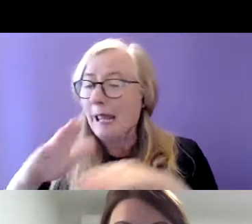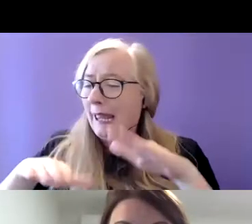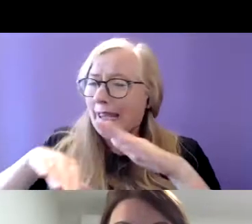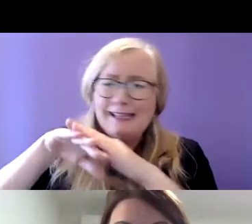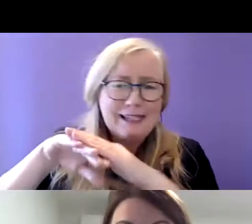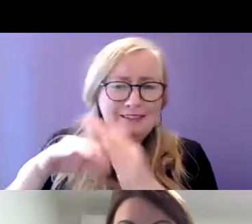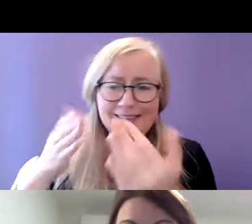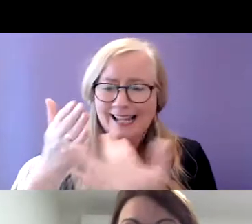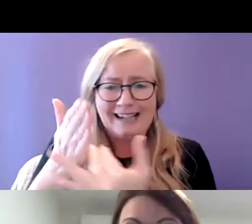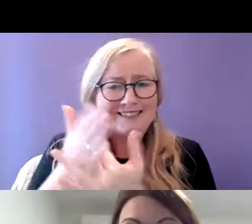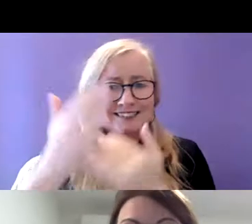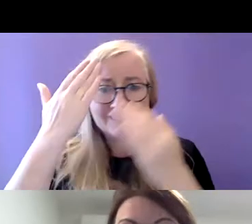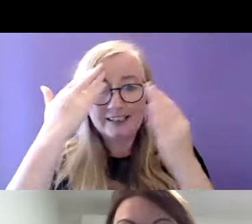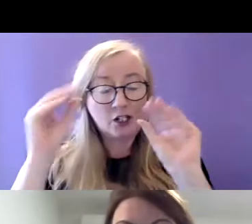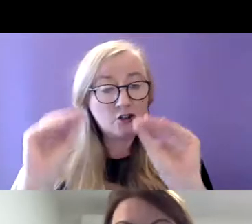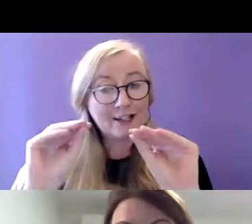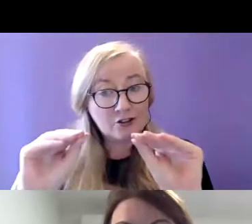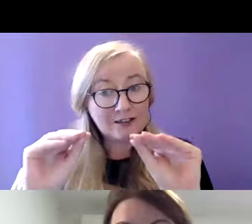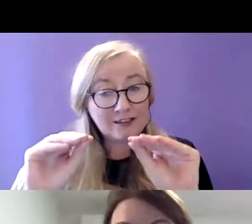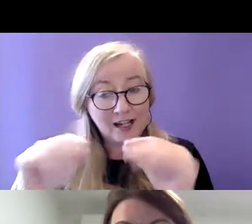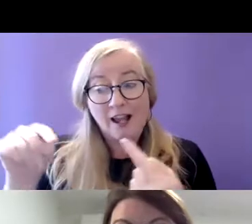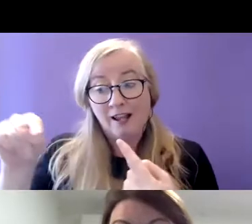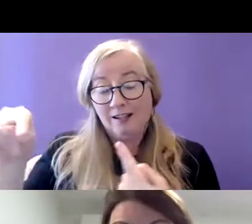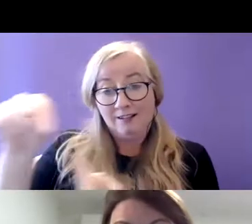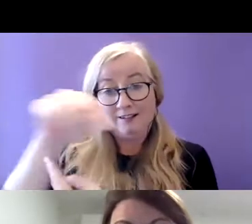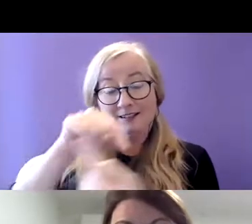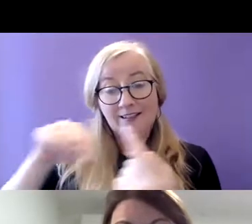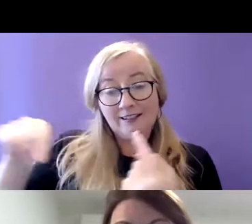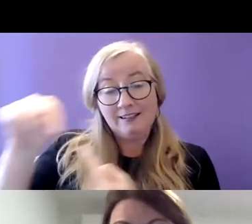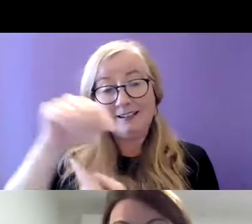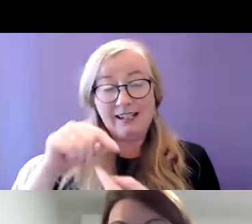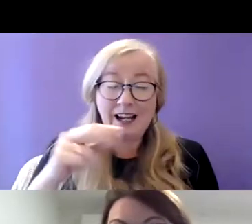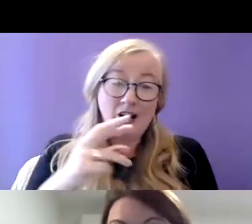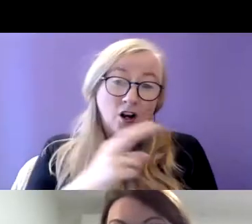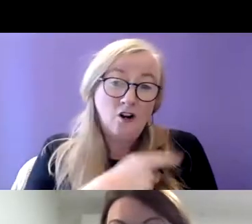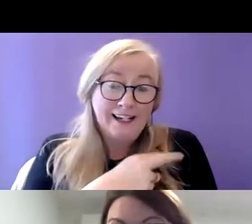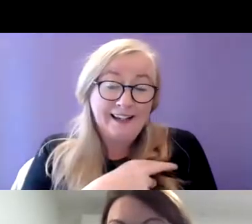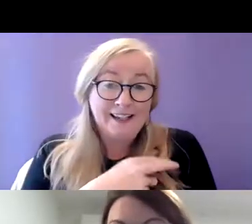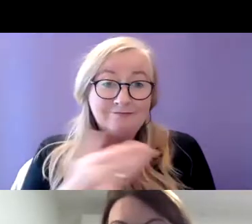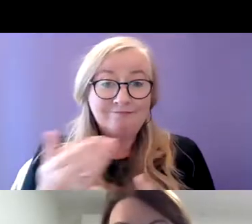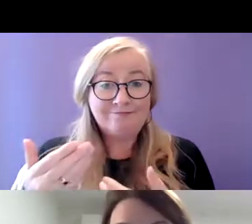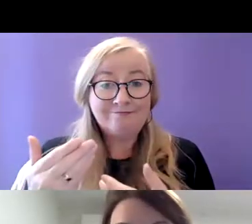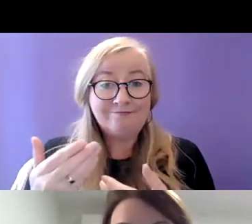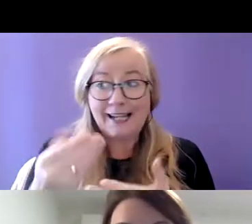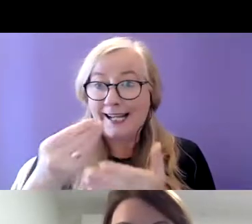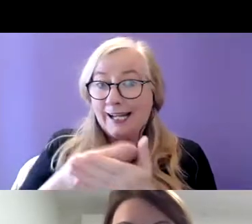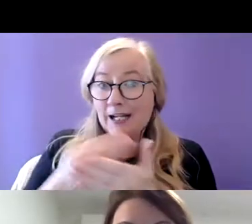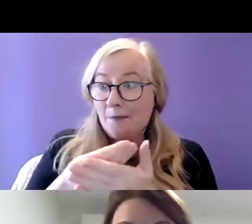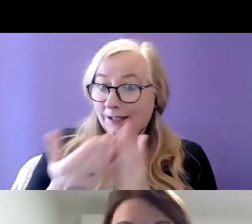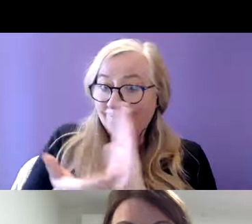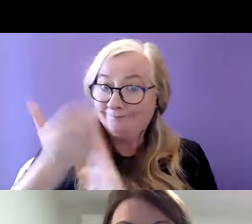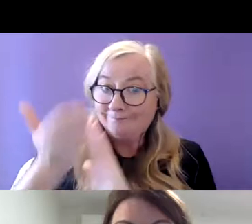to education and all of these really restrict the building of any kind economic capital